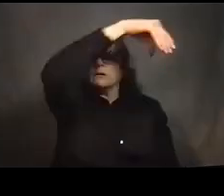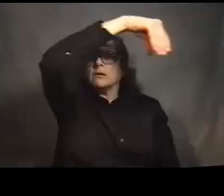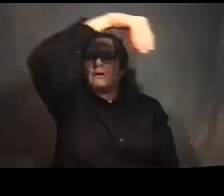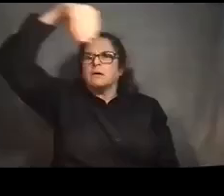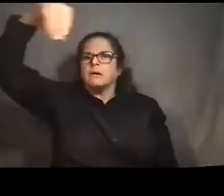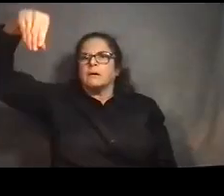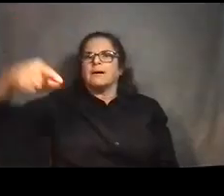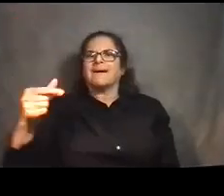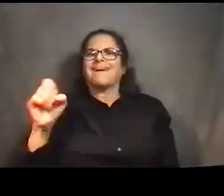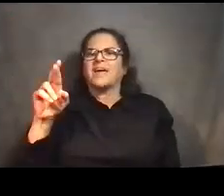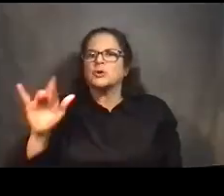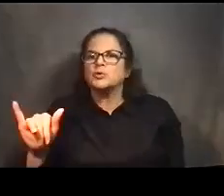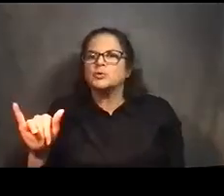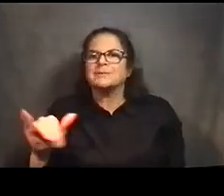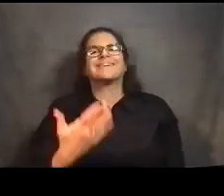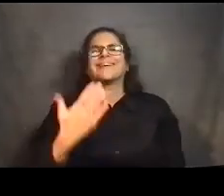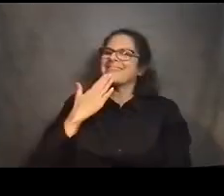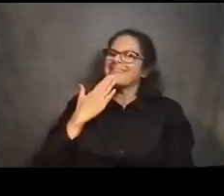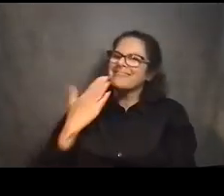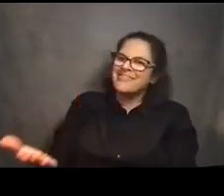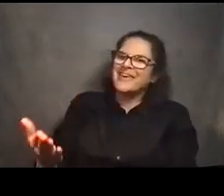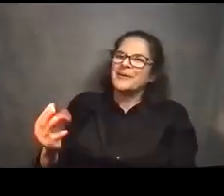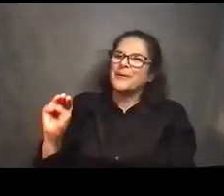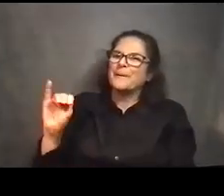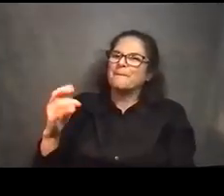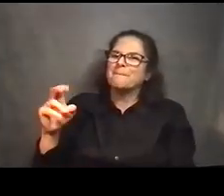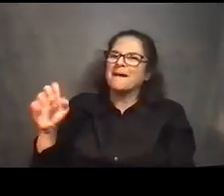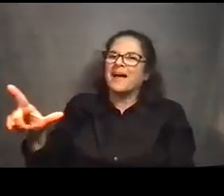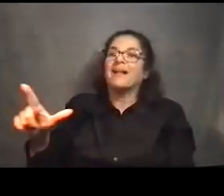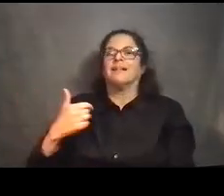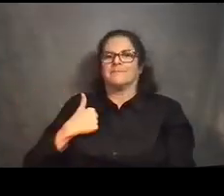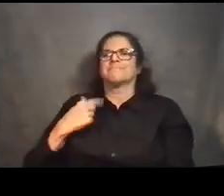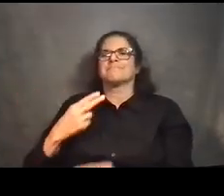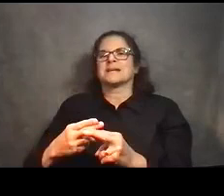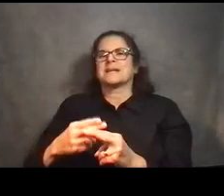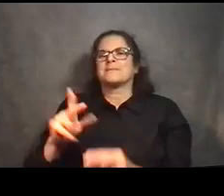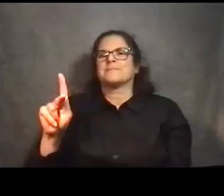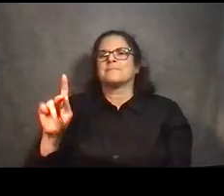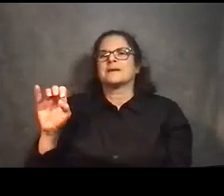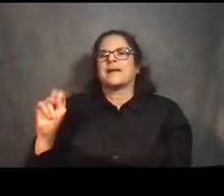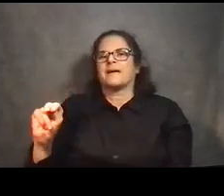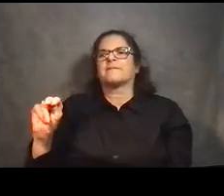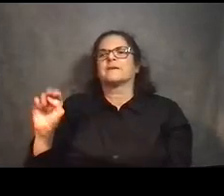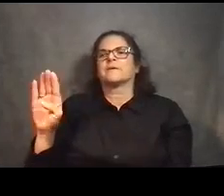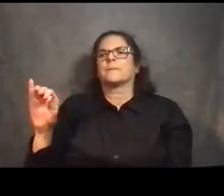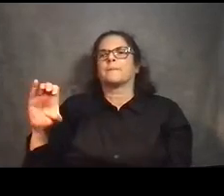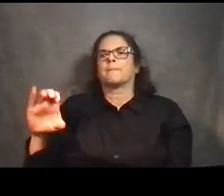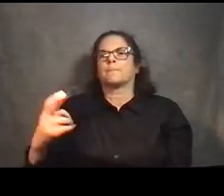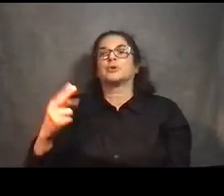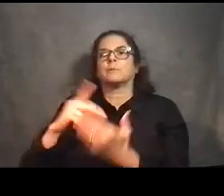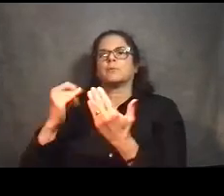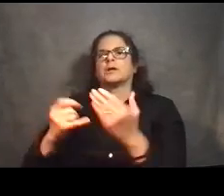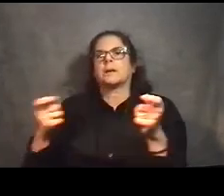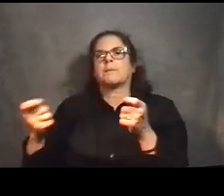Good evening. Thanks a lot, Mikael. So as Mikael mentioned, my name is Kevin Bush. I'm the project manager over the bridge structure at the Lawrence